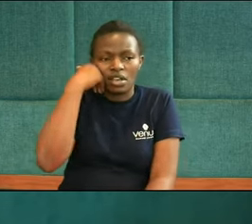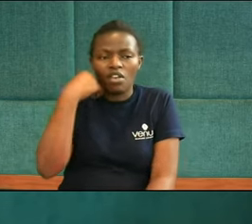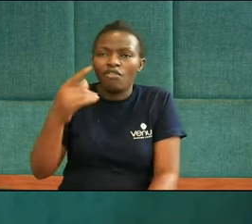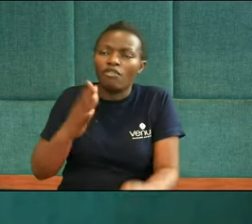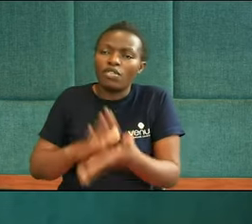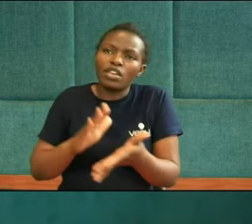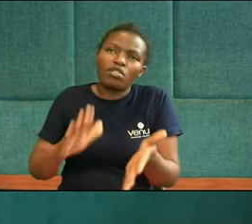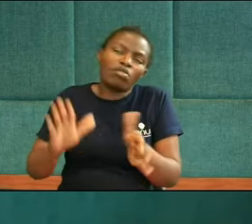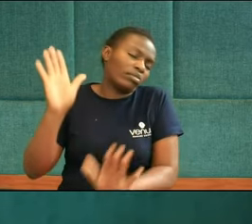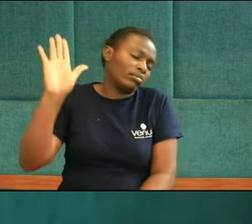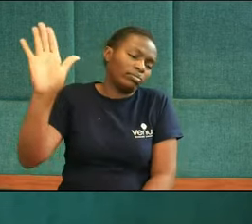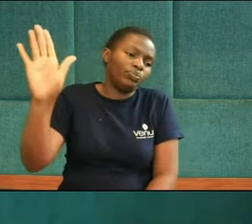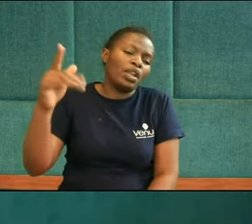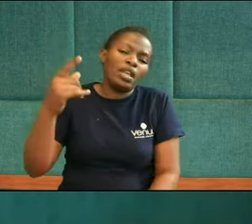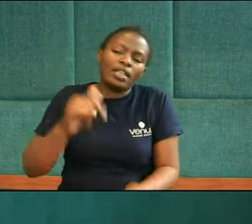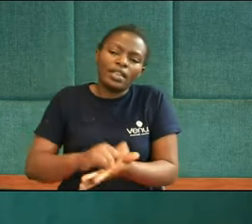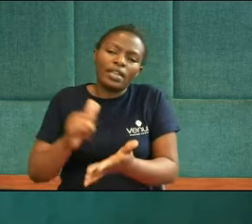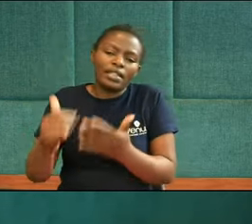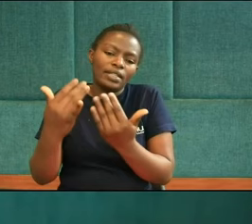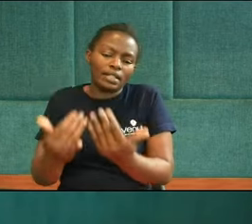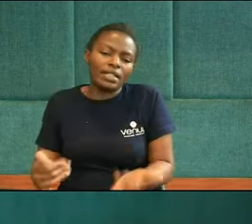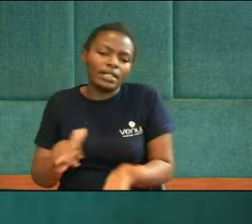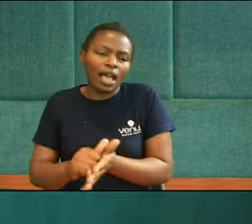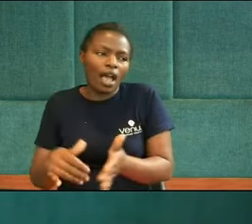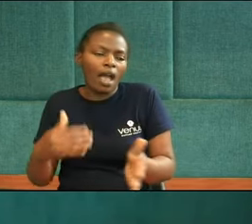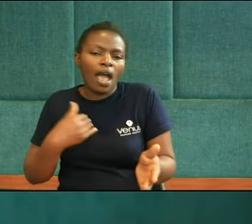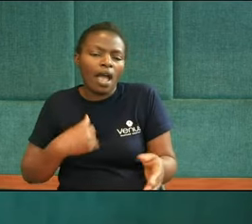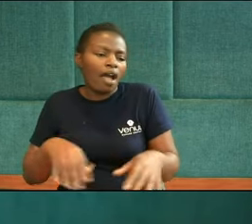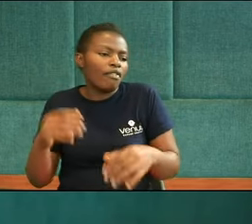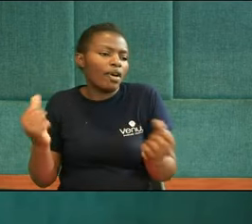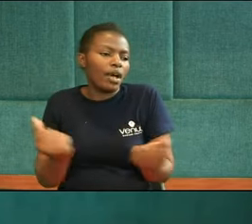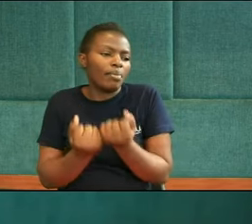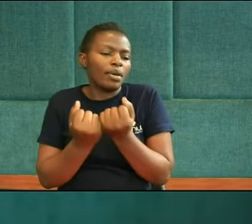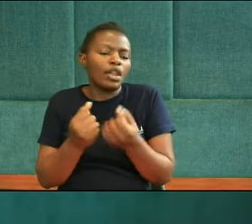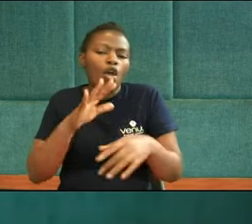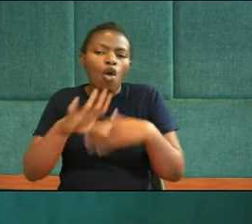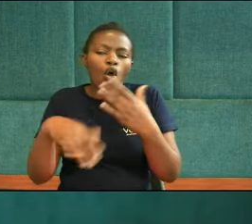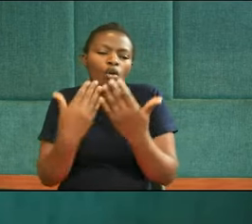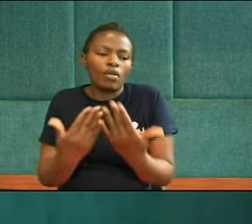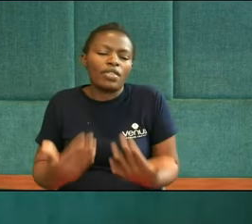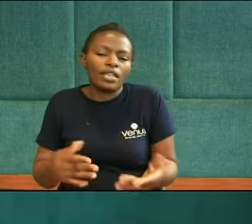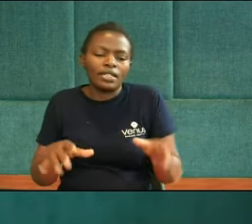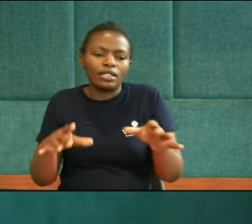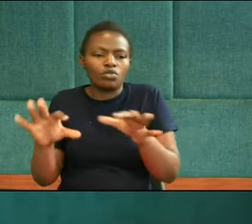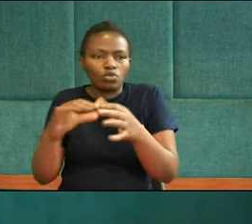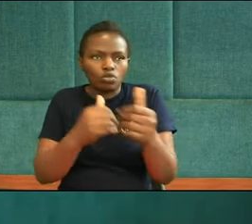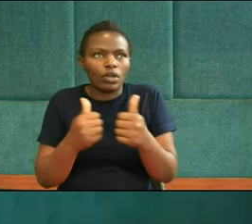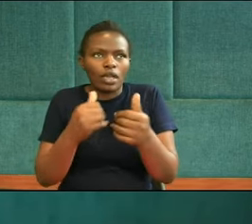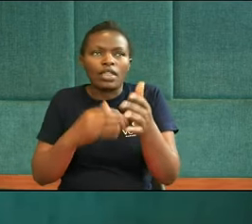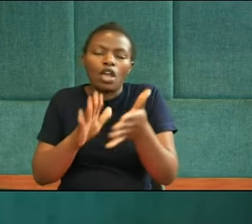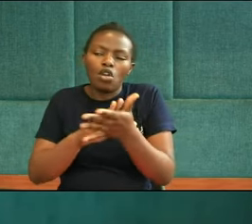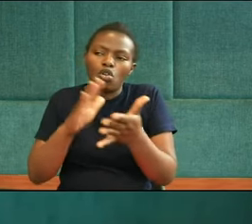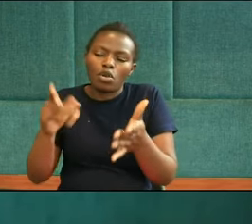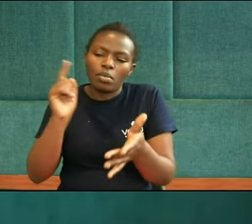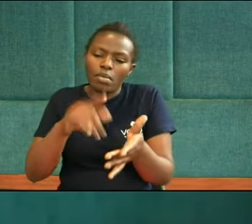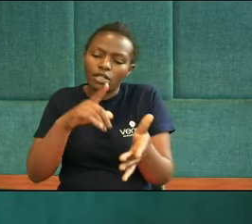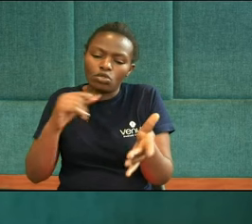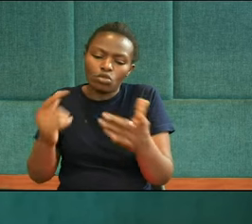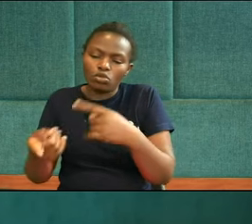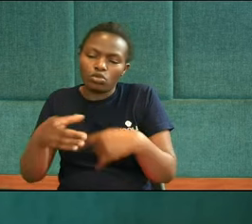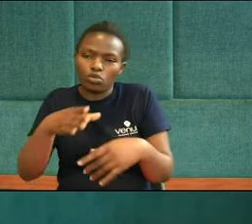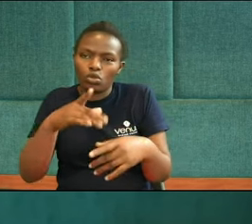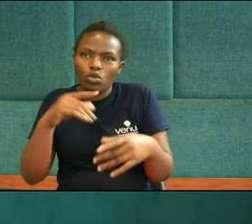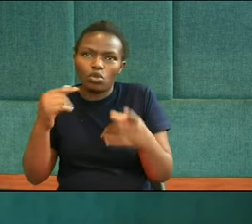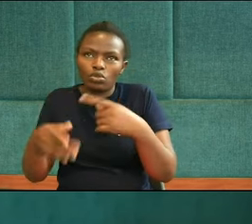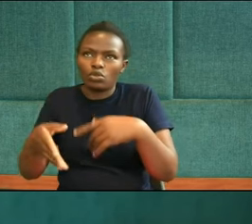Like These things have happened But everything Put together Glory needs to go to God And the Dejino section Says that